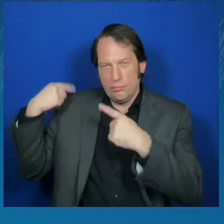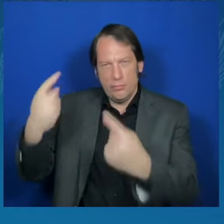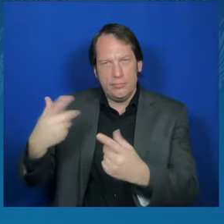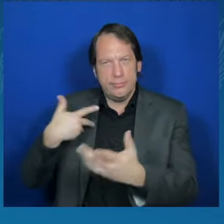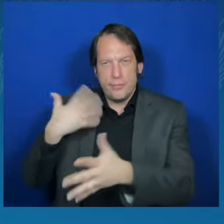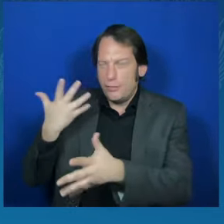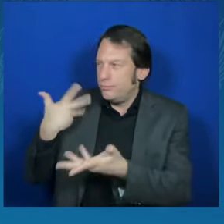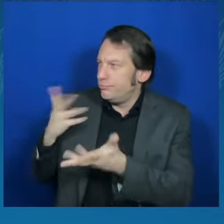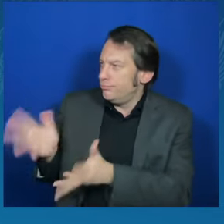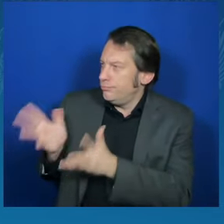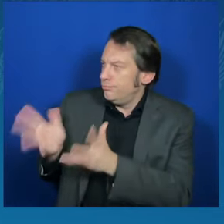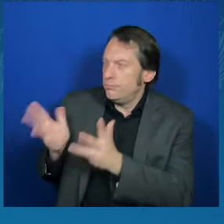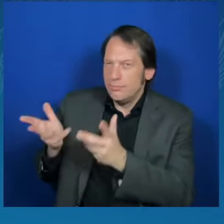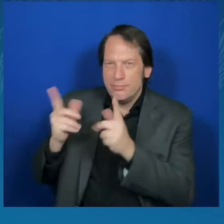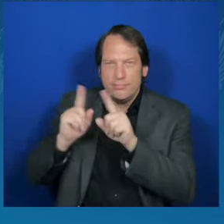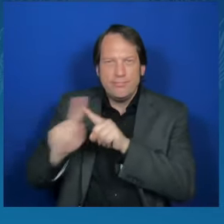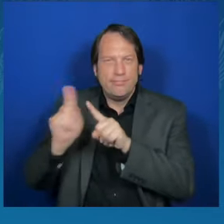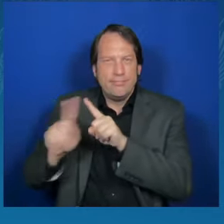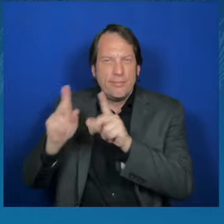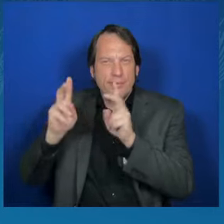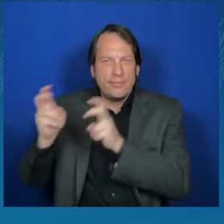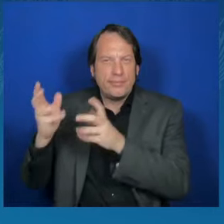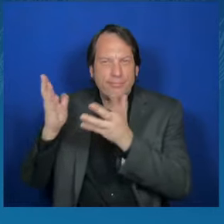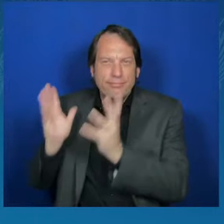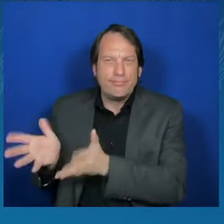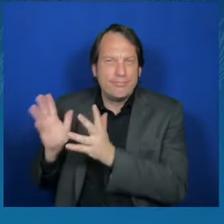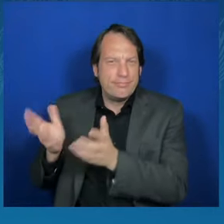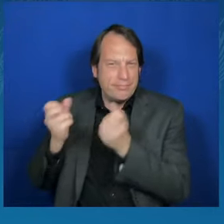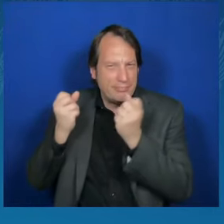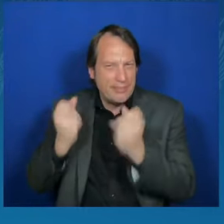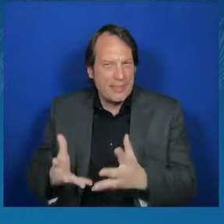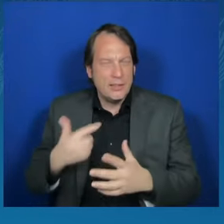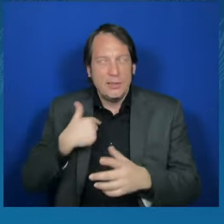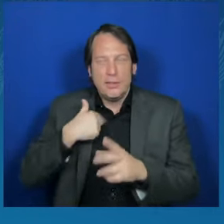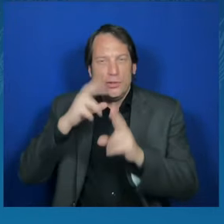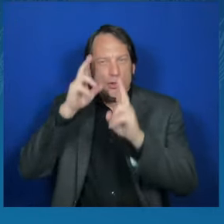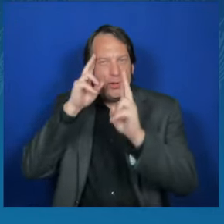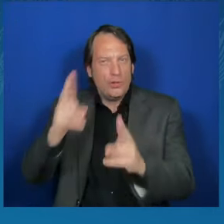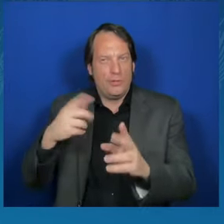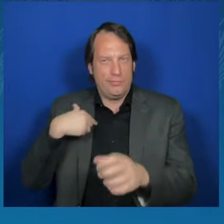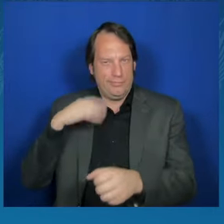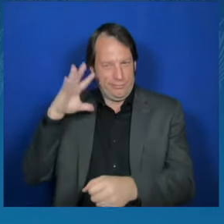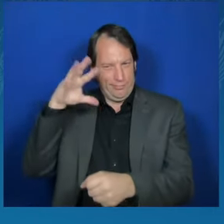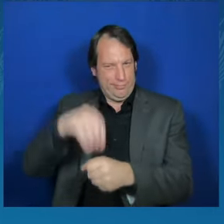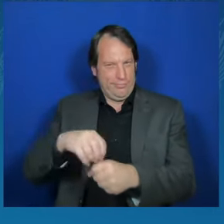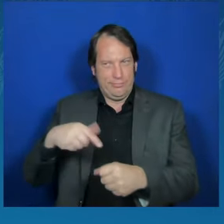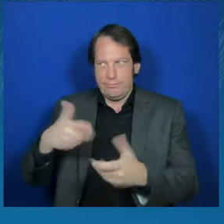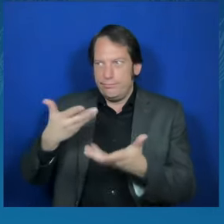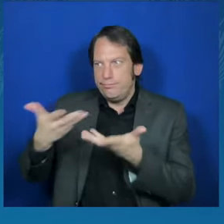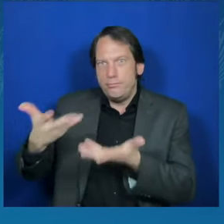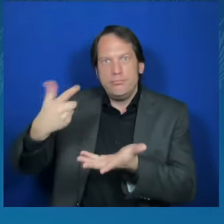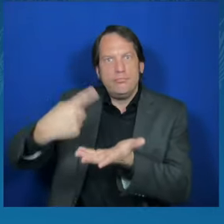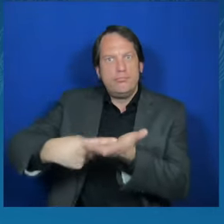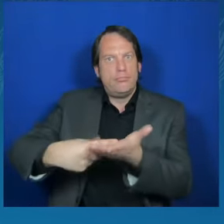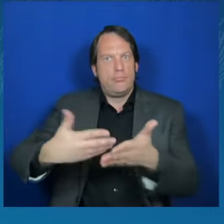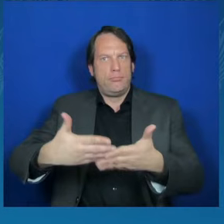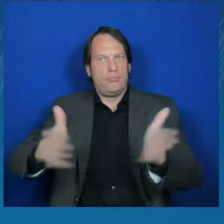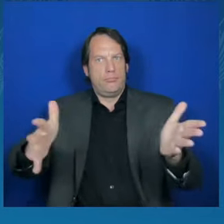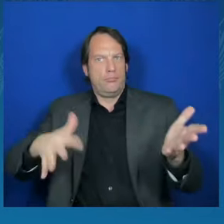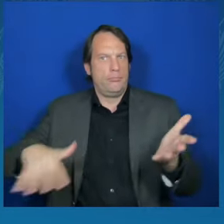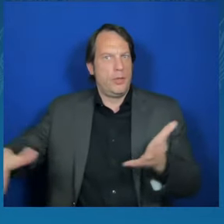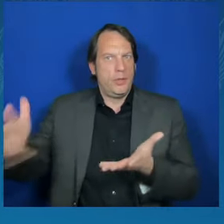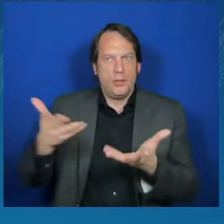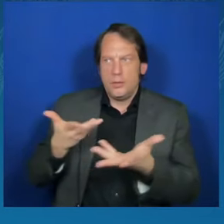as part of a public conversation, that you have been an extraordinarily courageous leader and have shown your commitment to the